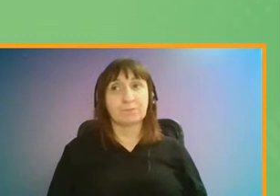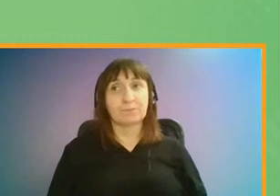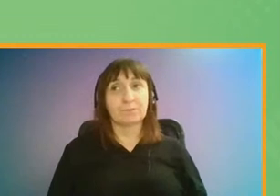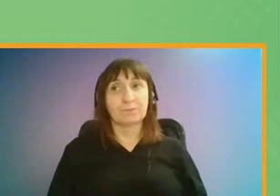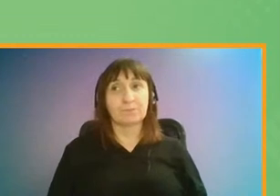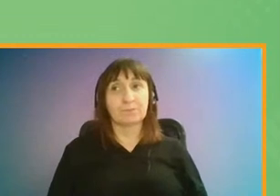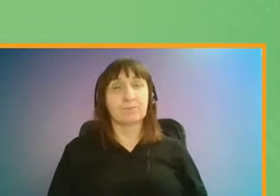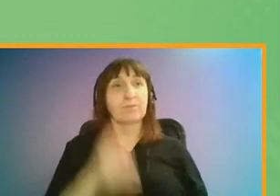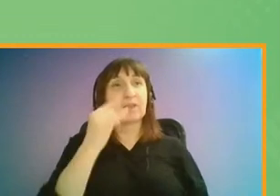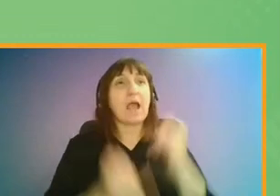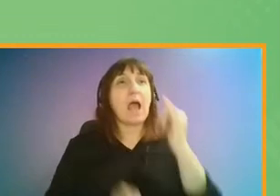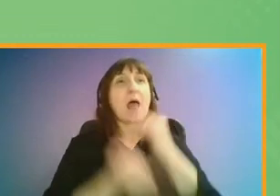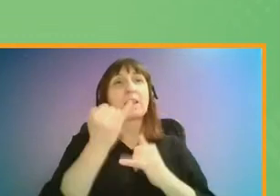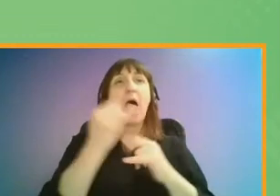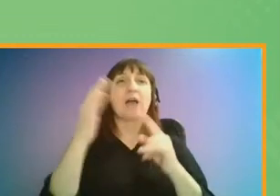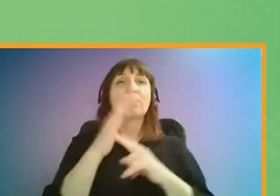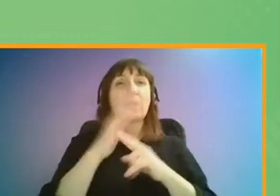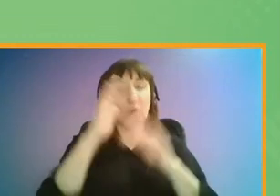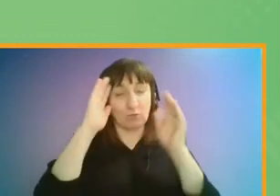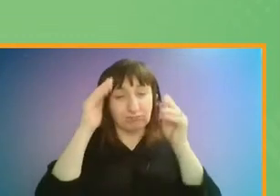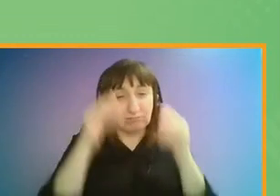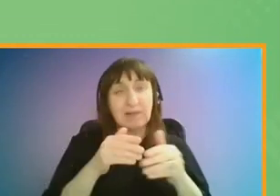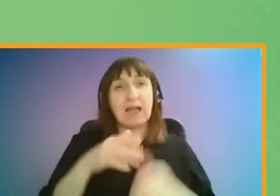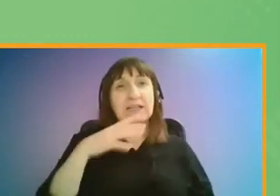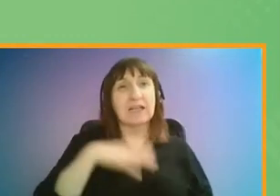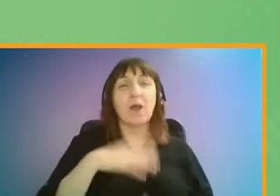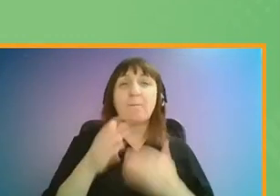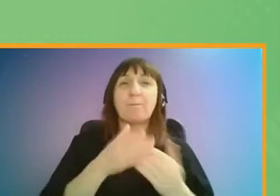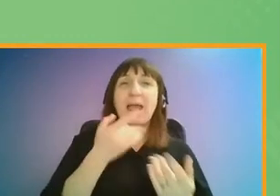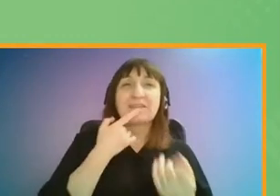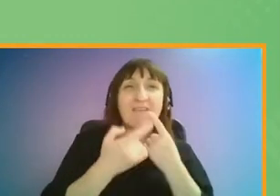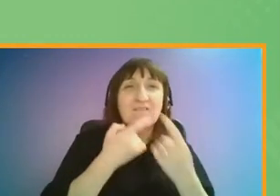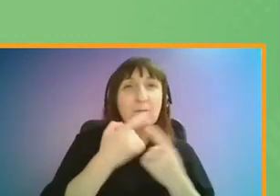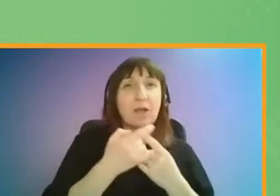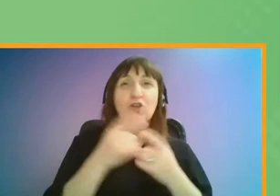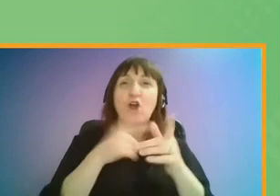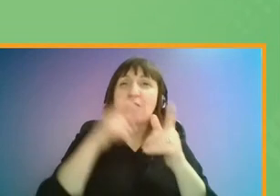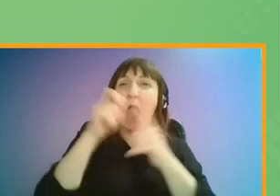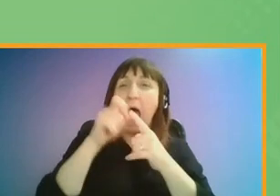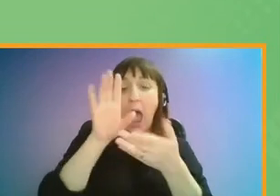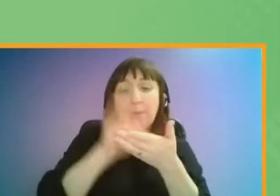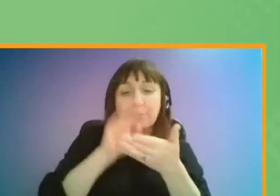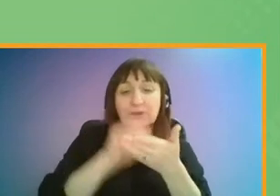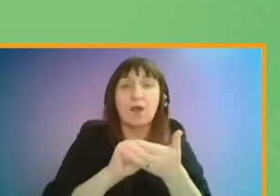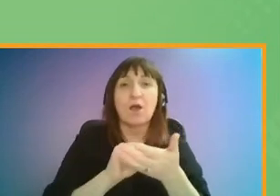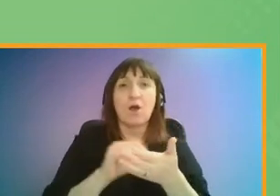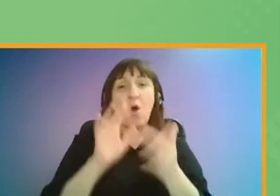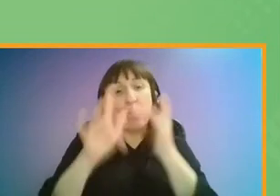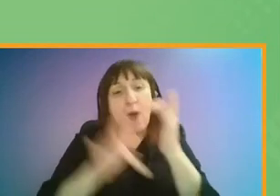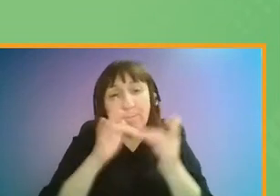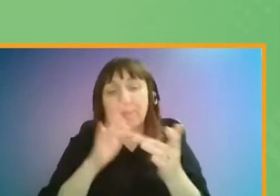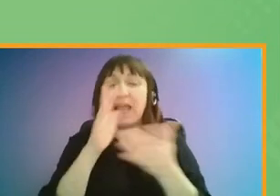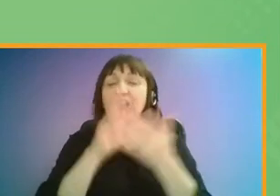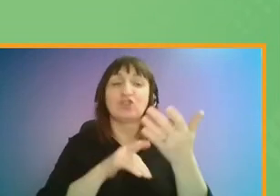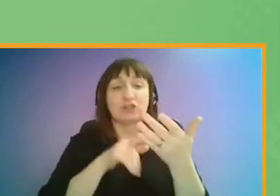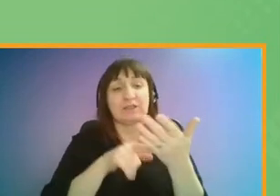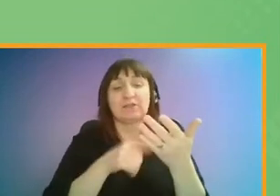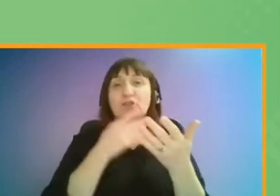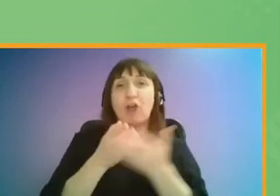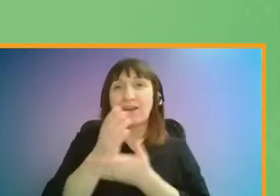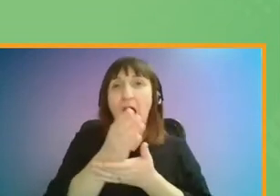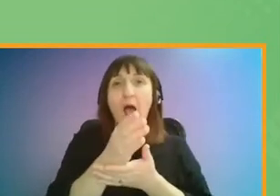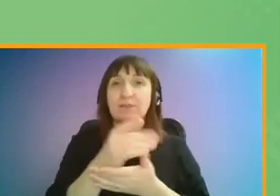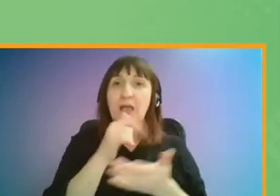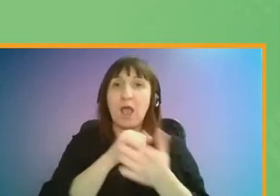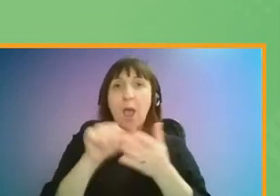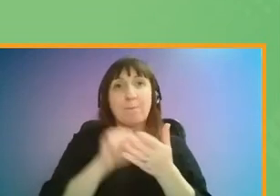Our last priority centres on the need for better information on apps, web pages and journey planners. Better live and reliable information when